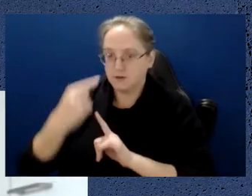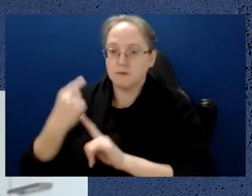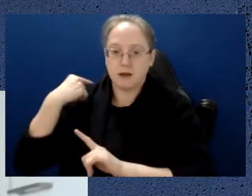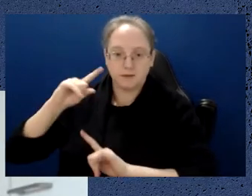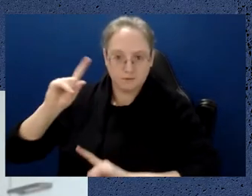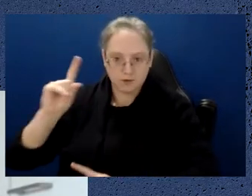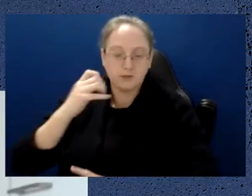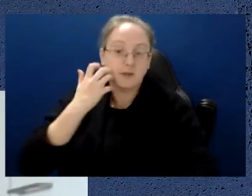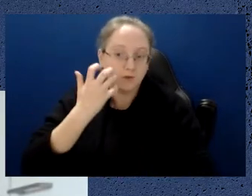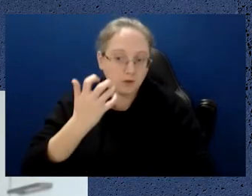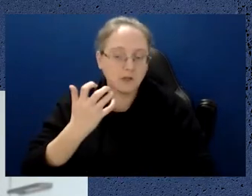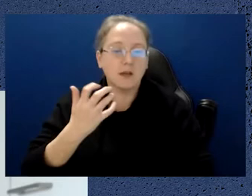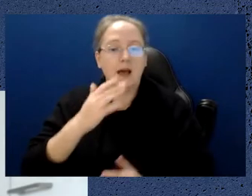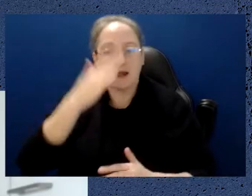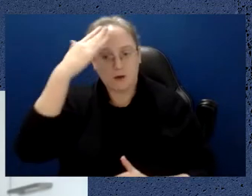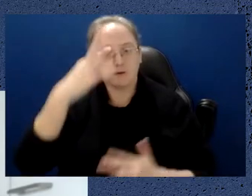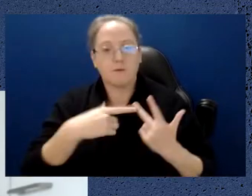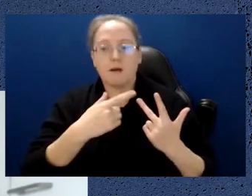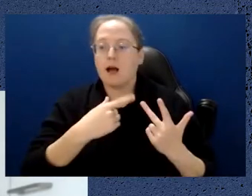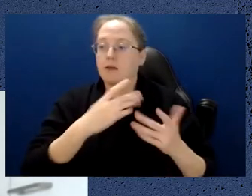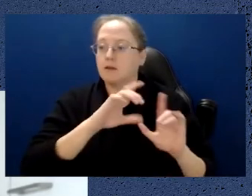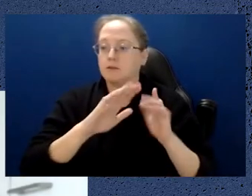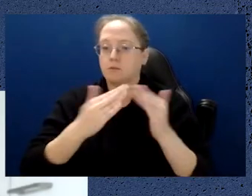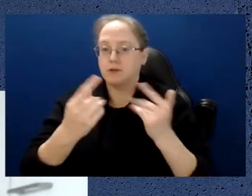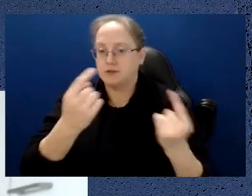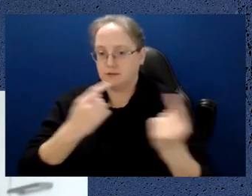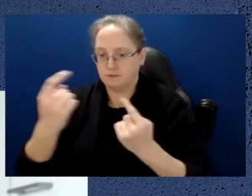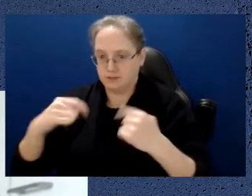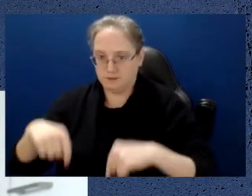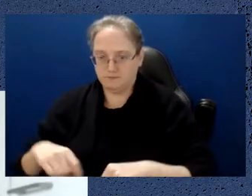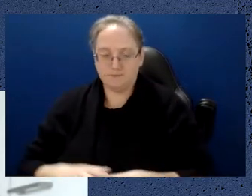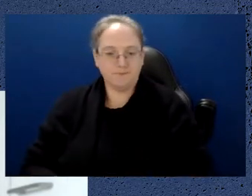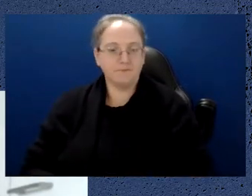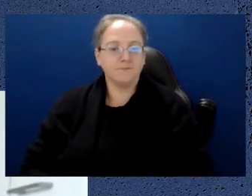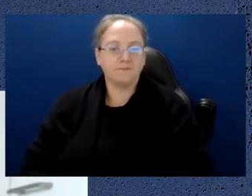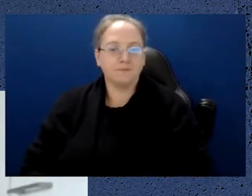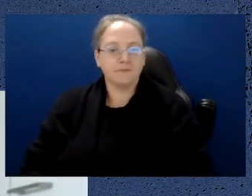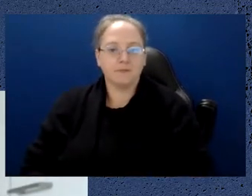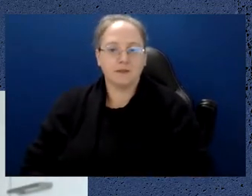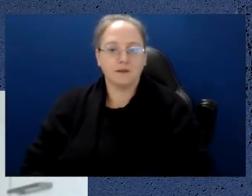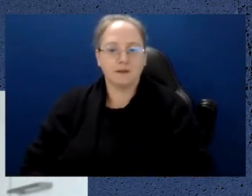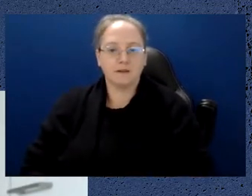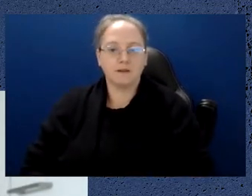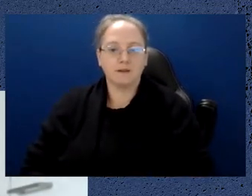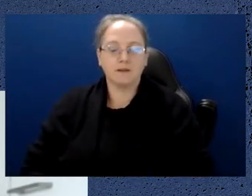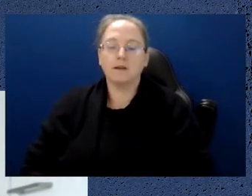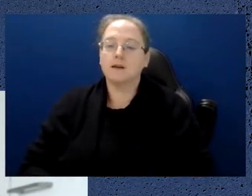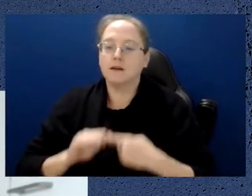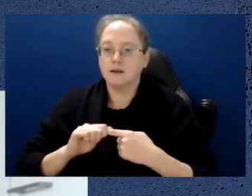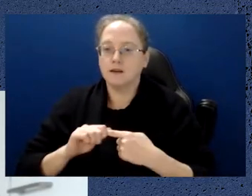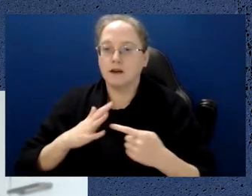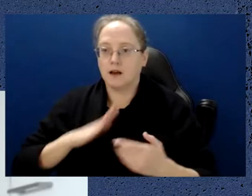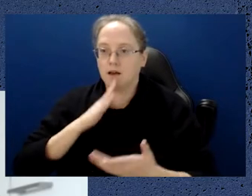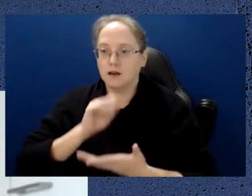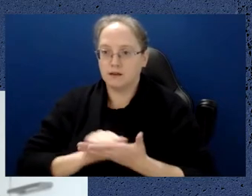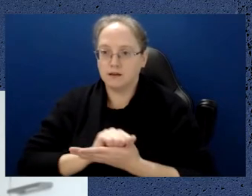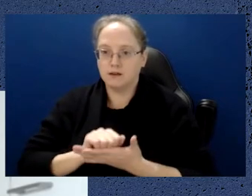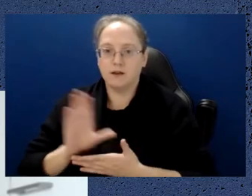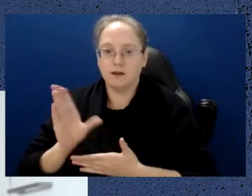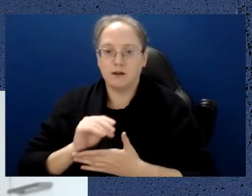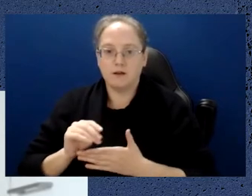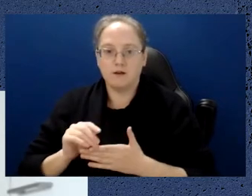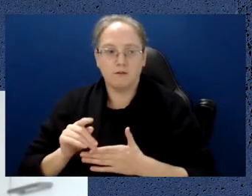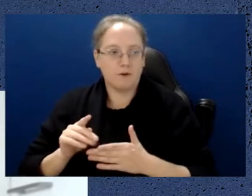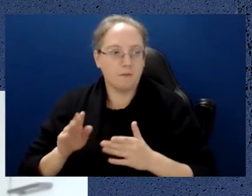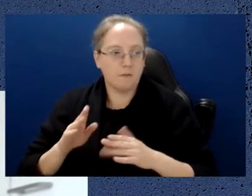future, and Elders from other communities who may be with us today. Firstly, I'd like to apologise on behalf of